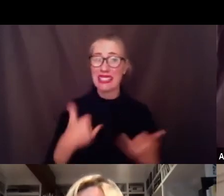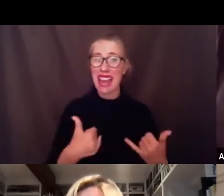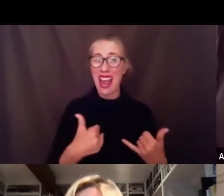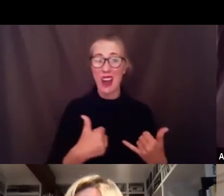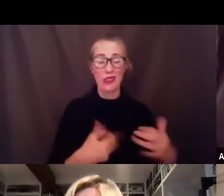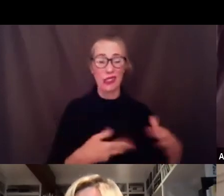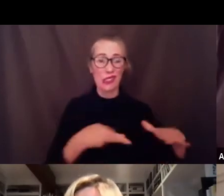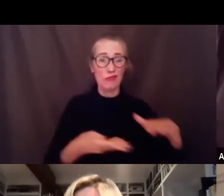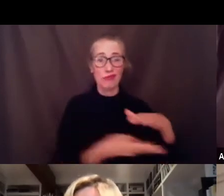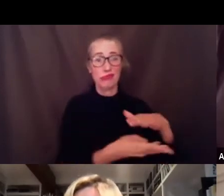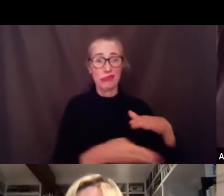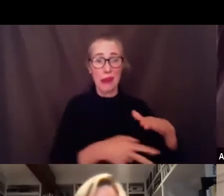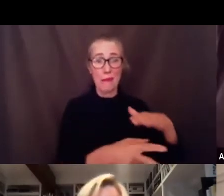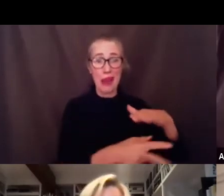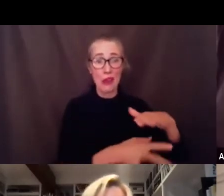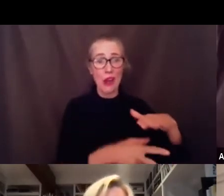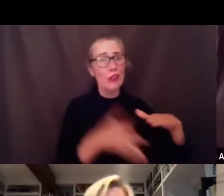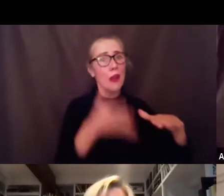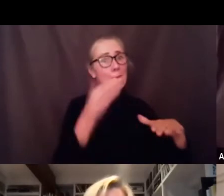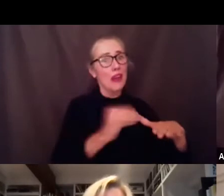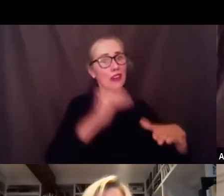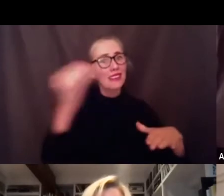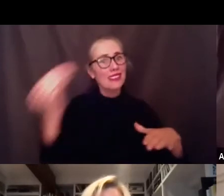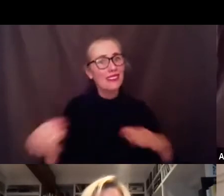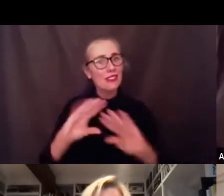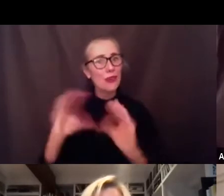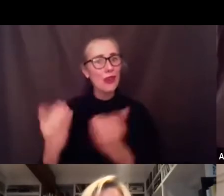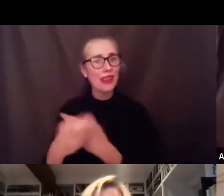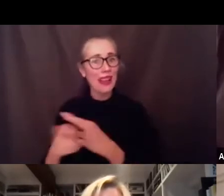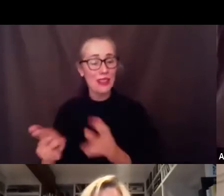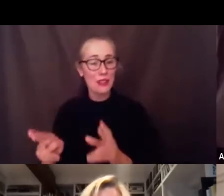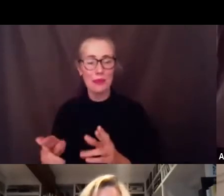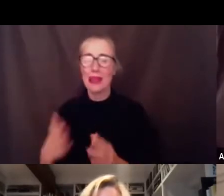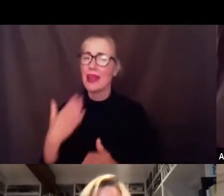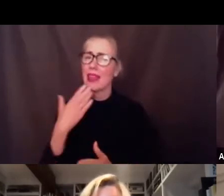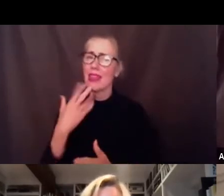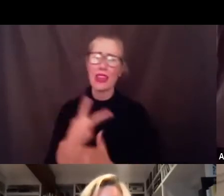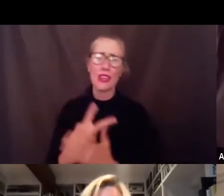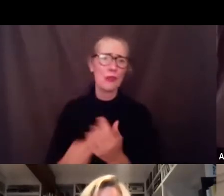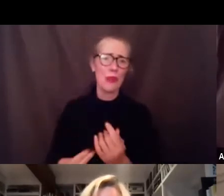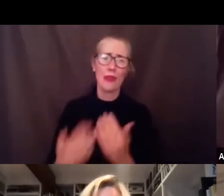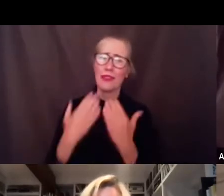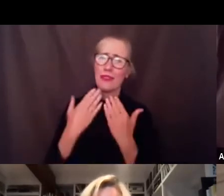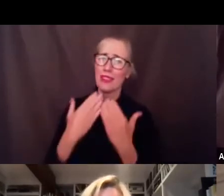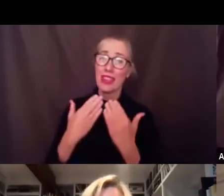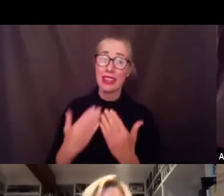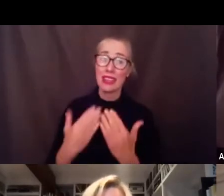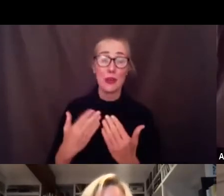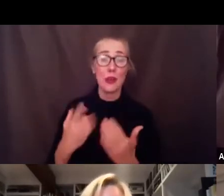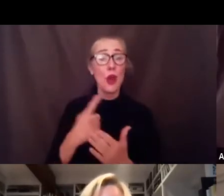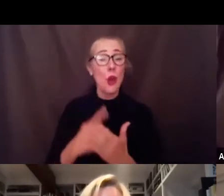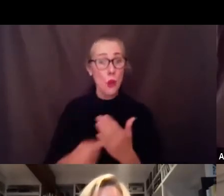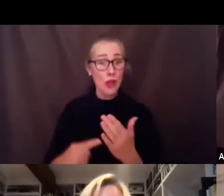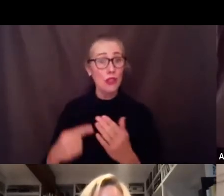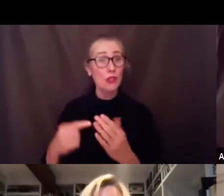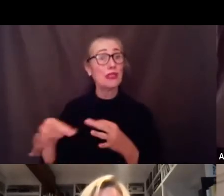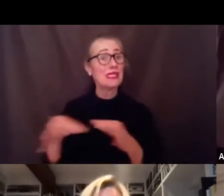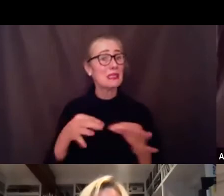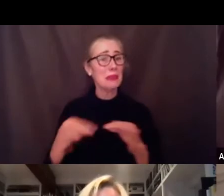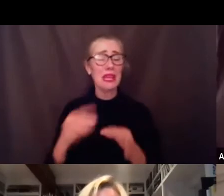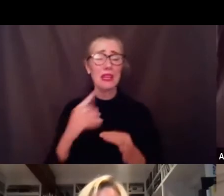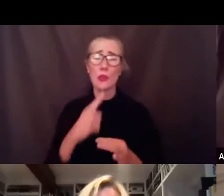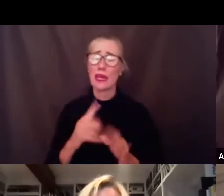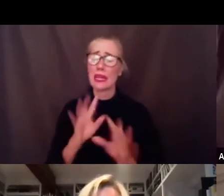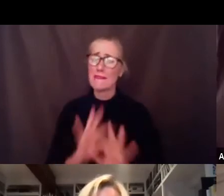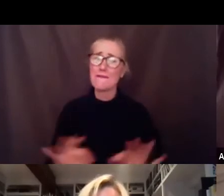right so uh thank you to both of you and i just like what you've provided is extremely valuable valuable because